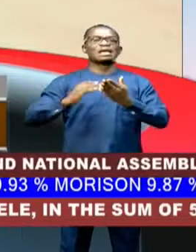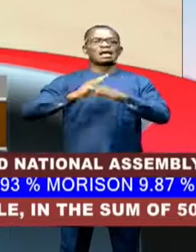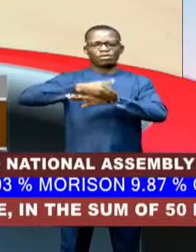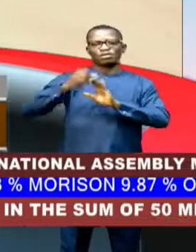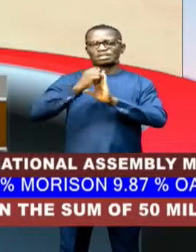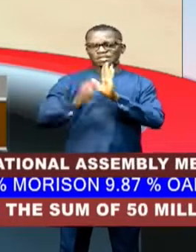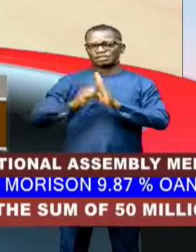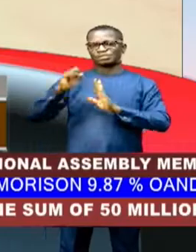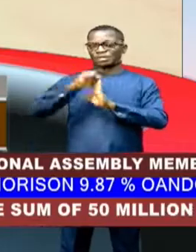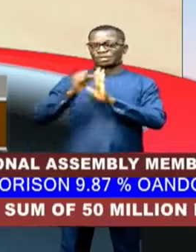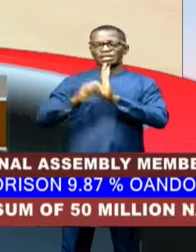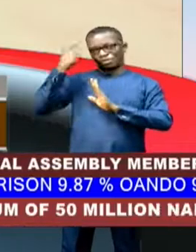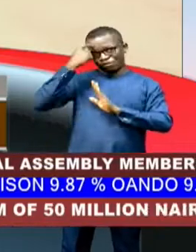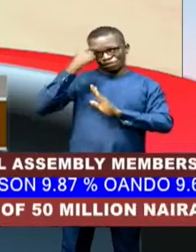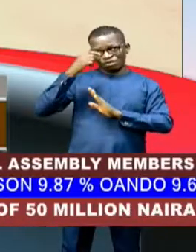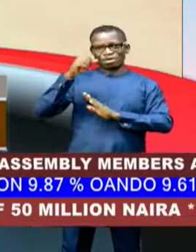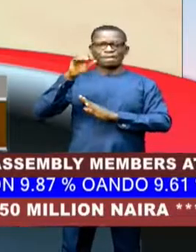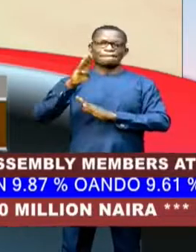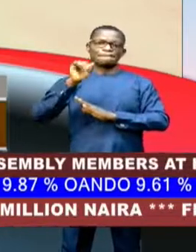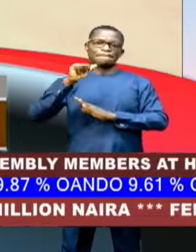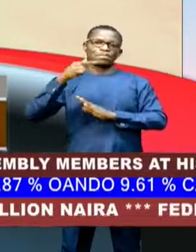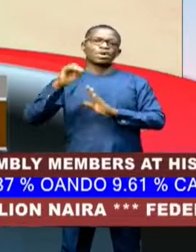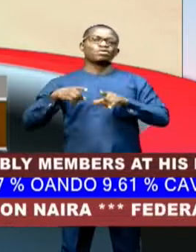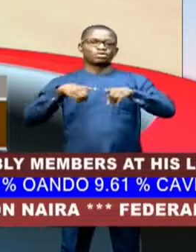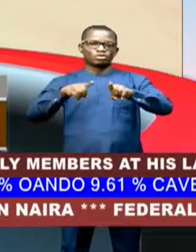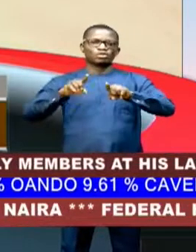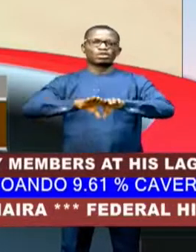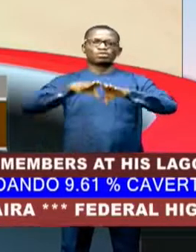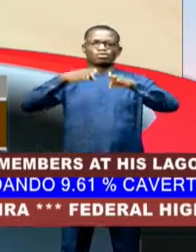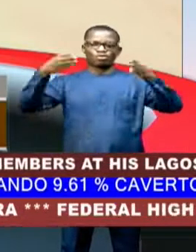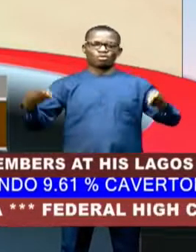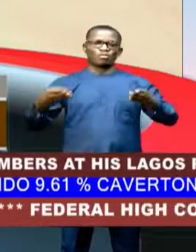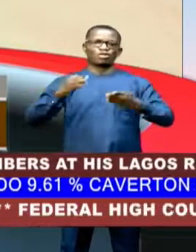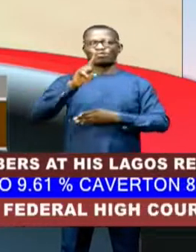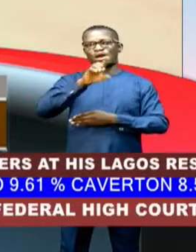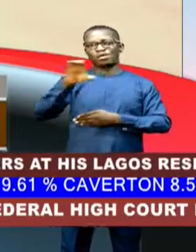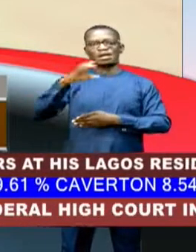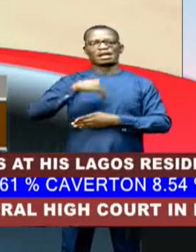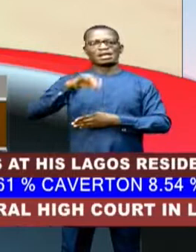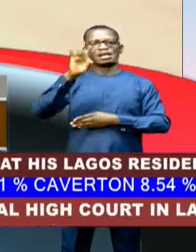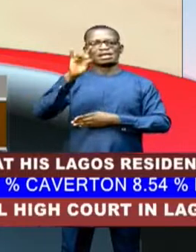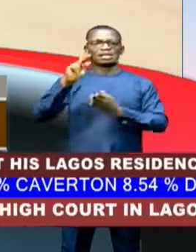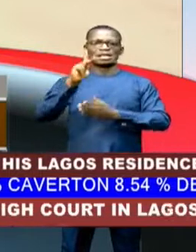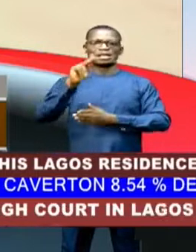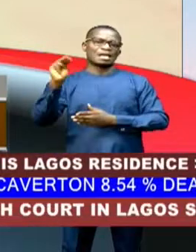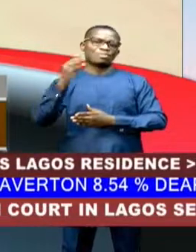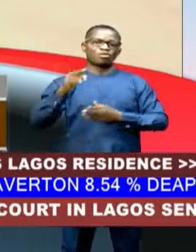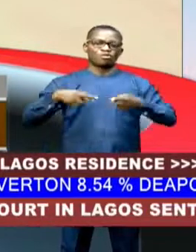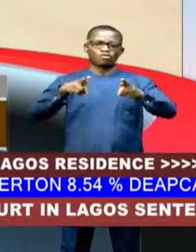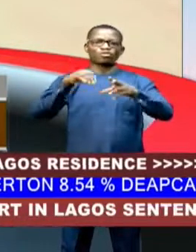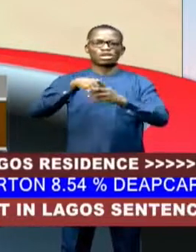The state governor, Mohamed Umaru Bago, during the groundbreaking ceremony of 118 kilometers road in